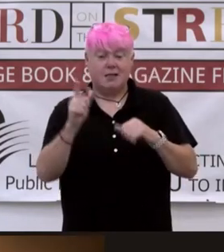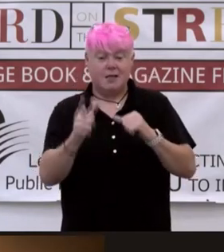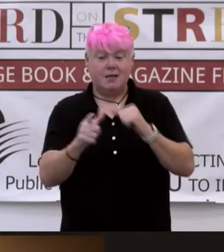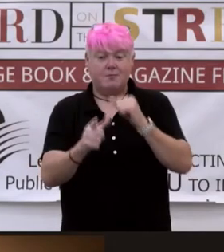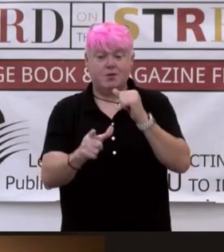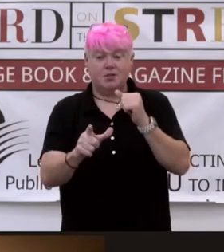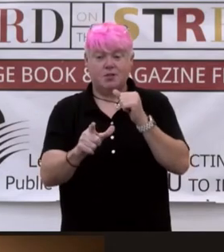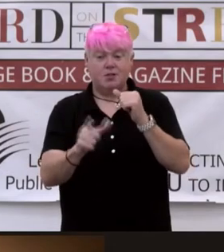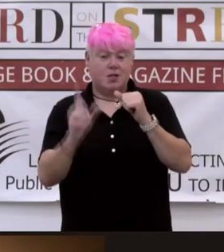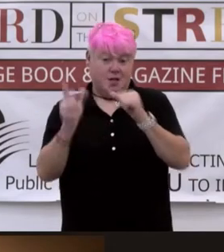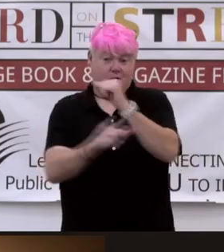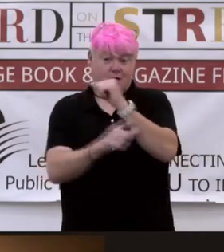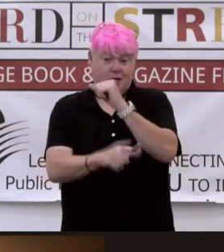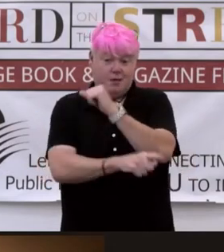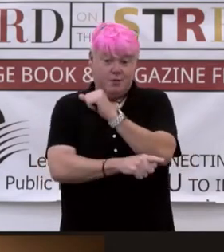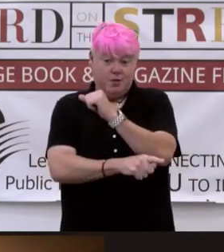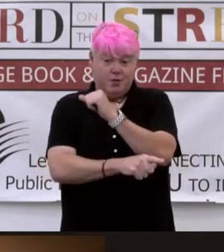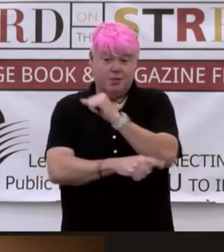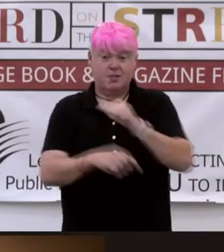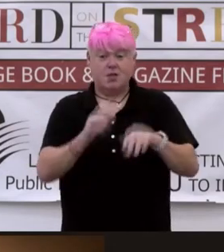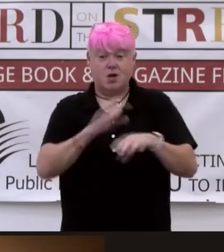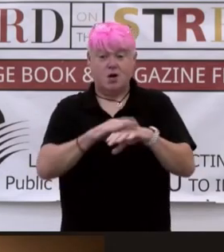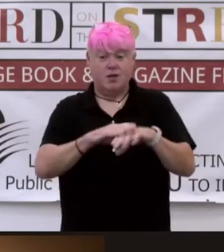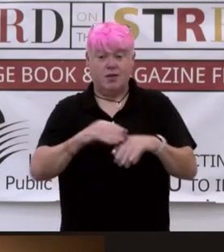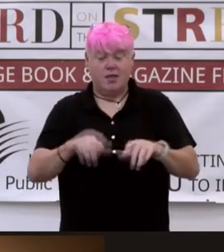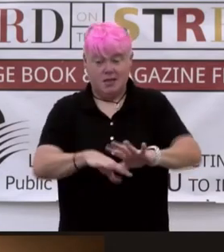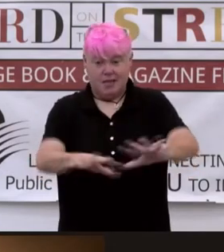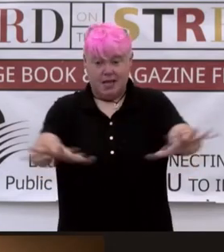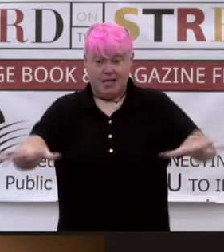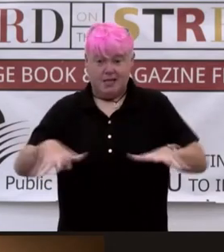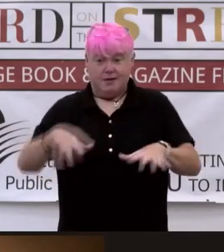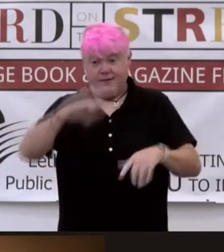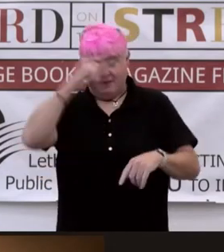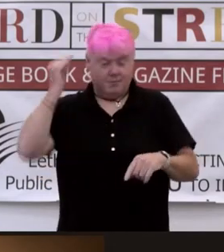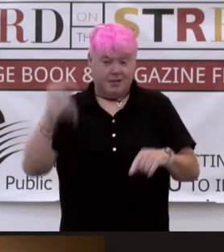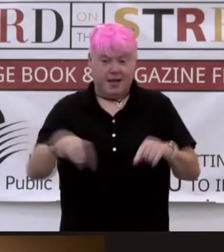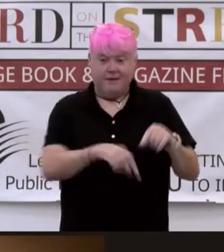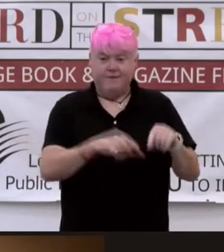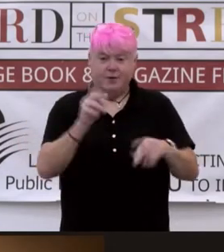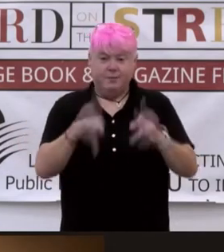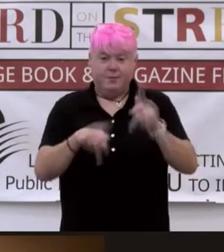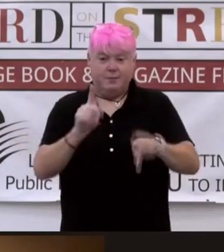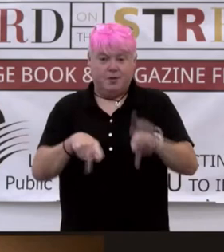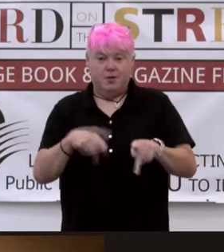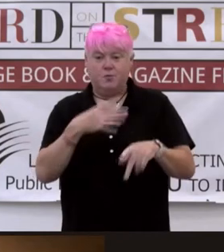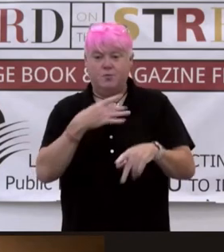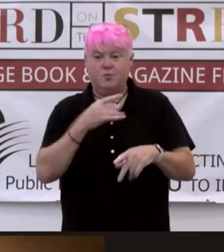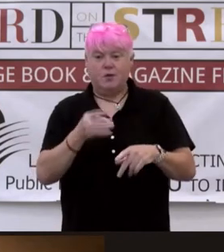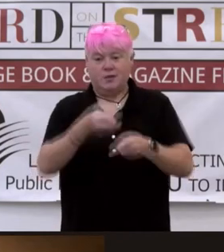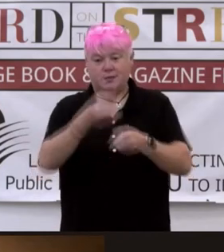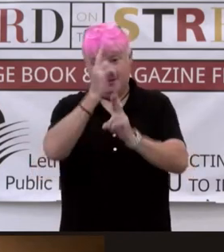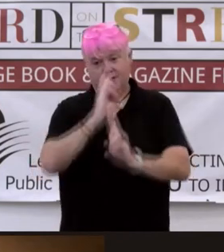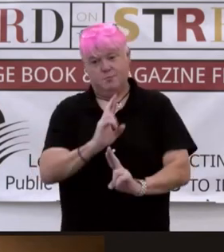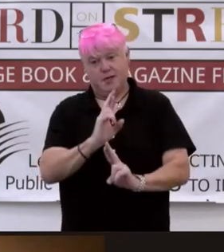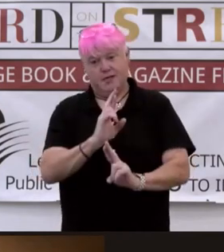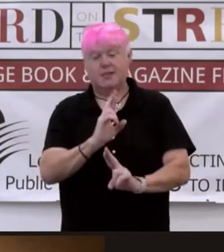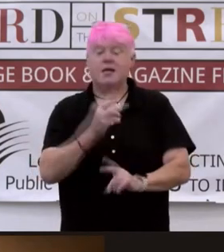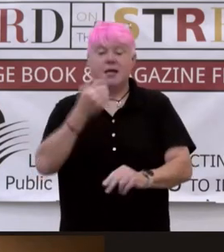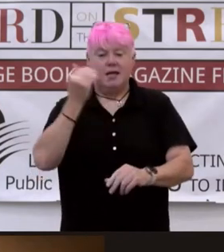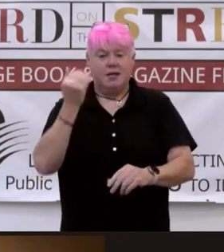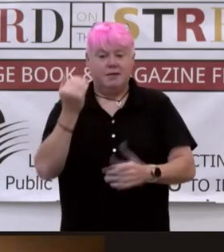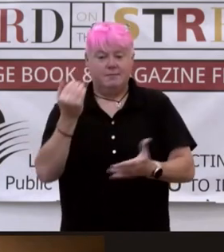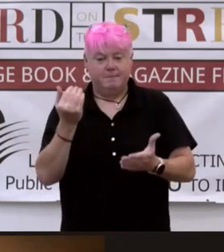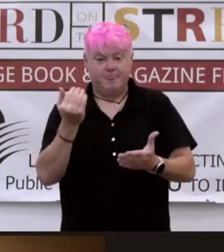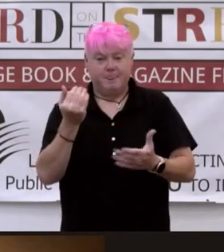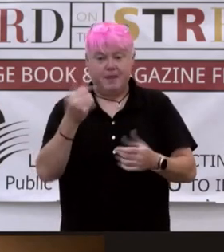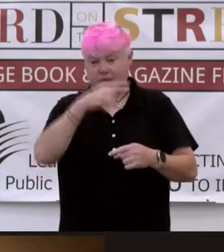is on the lands of the Blackfoot people of the Canadian Plains, and so we like to always pay respect and acknowledge the Blackfoot people